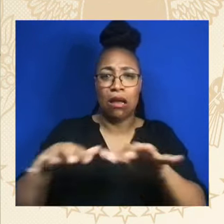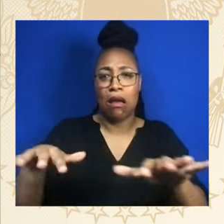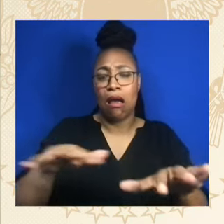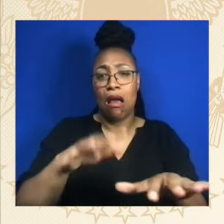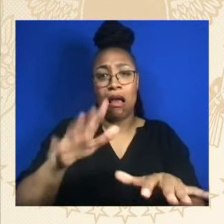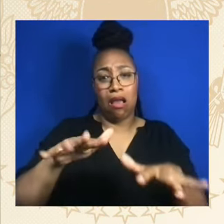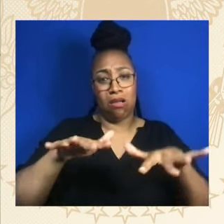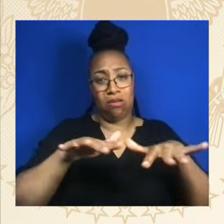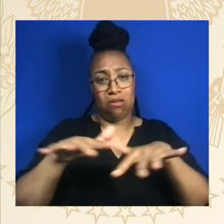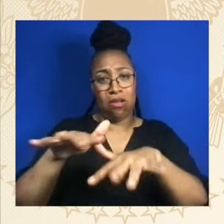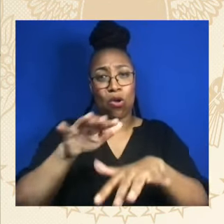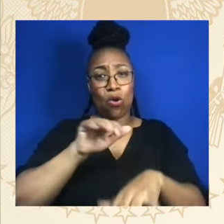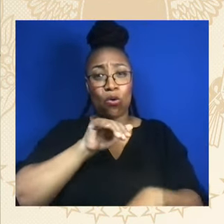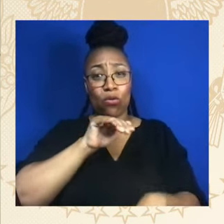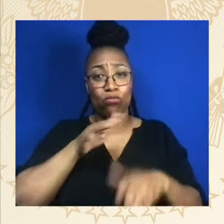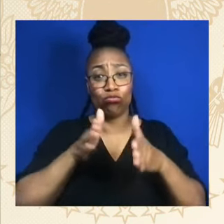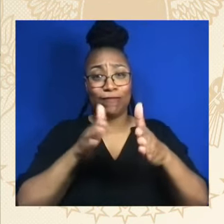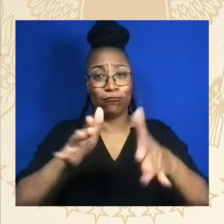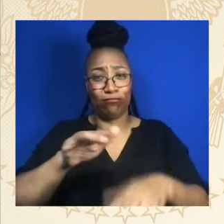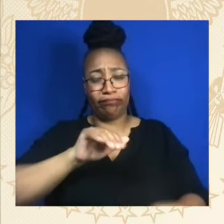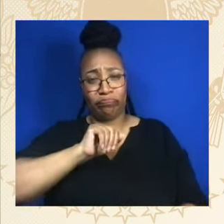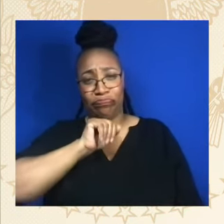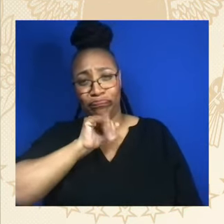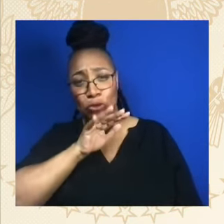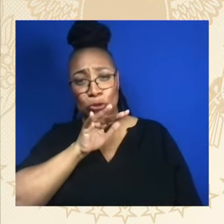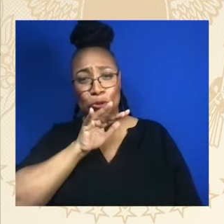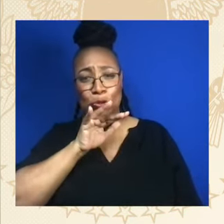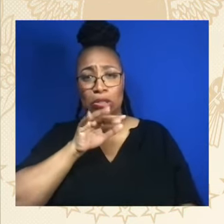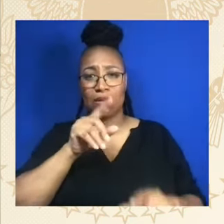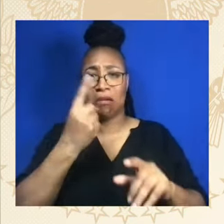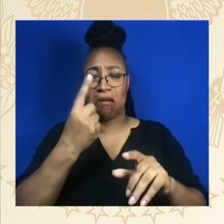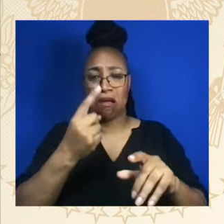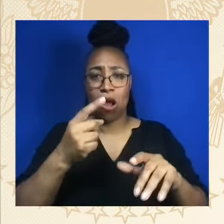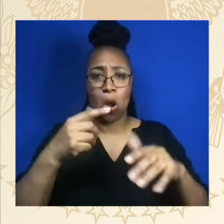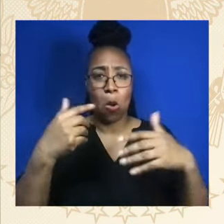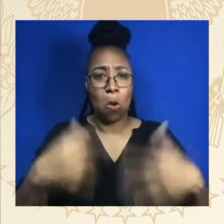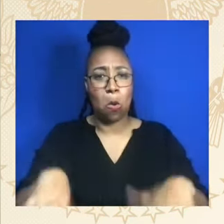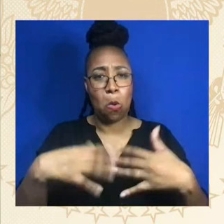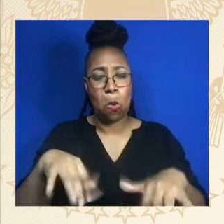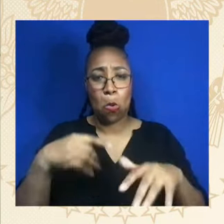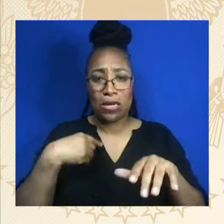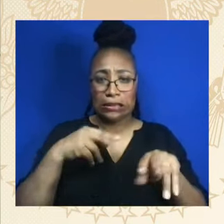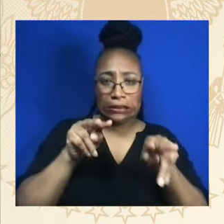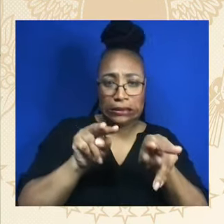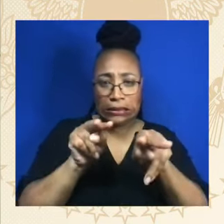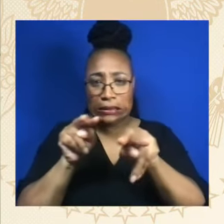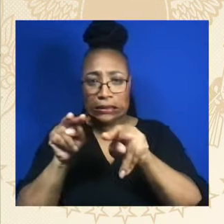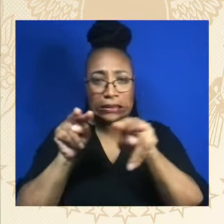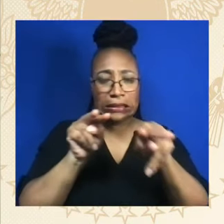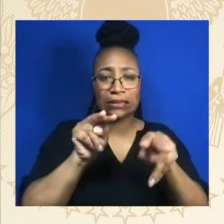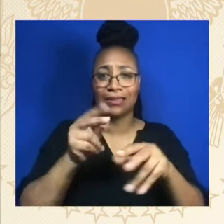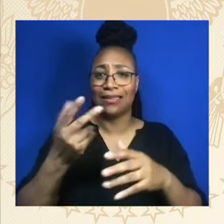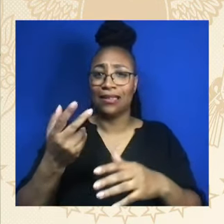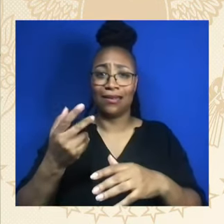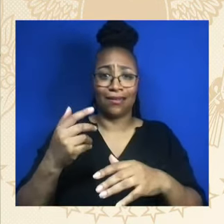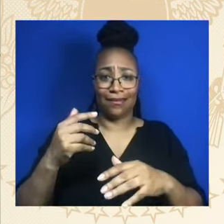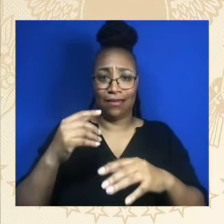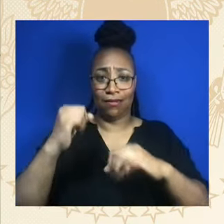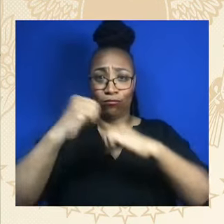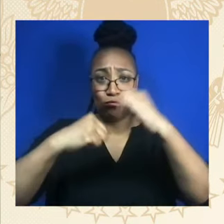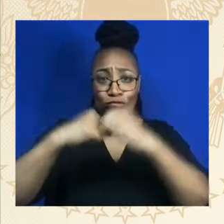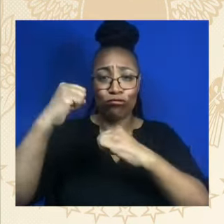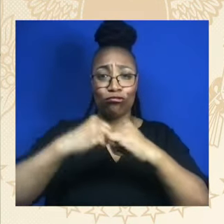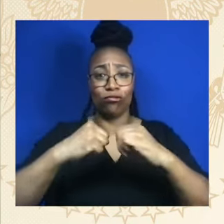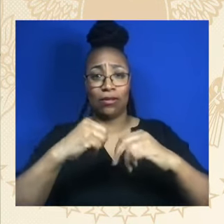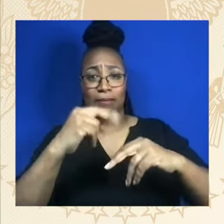And our once-in-a-generation infrastructure law has modernized Americans' roads, bridges, ports, airports. And with equity at the center of everything we